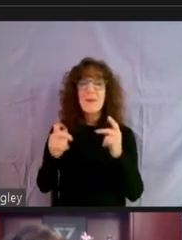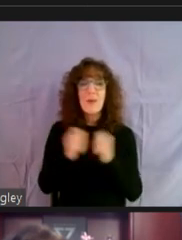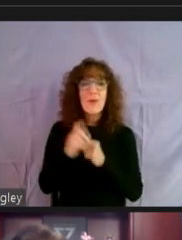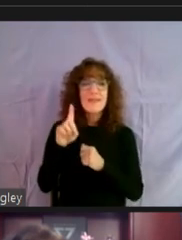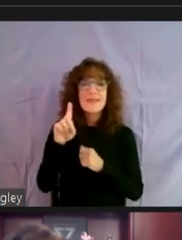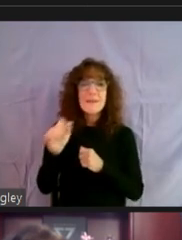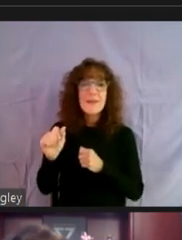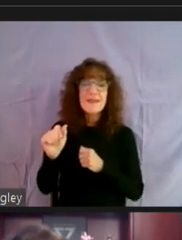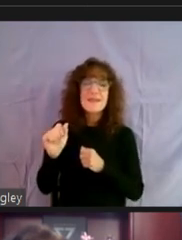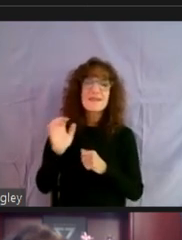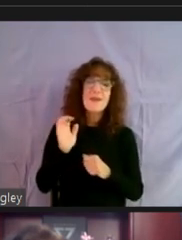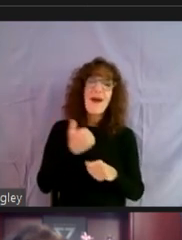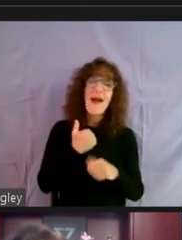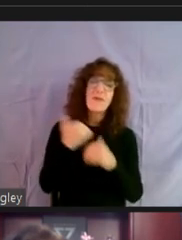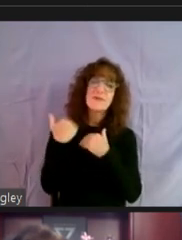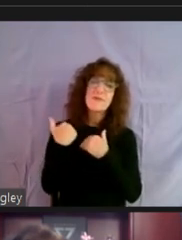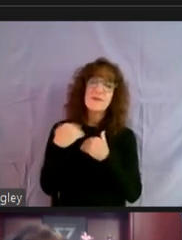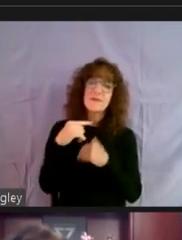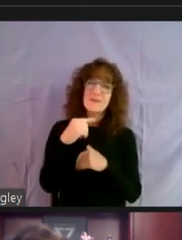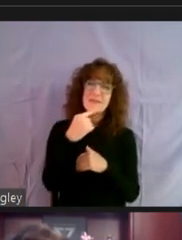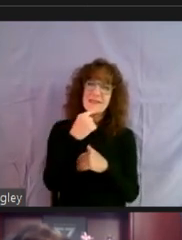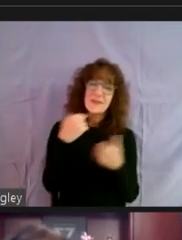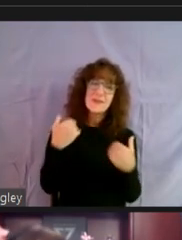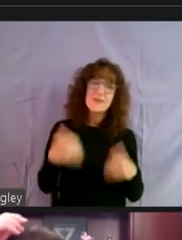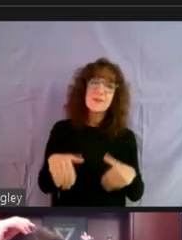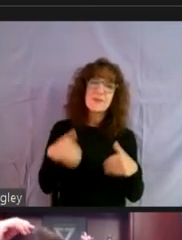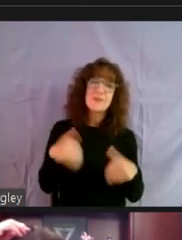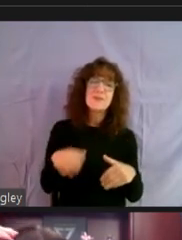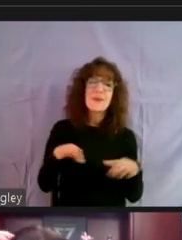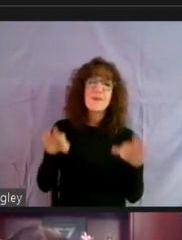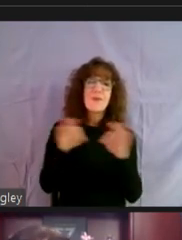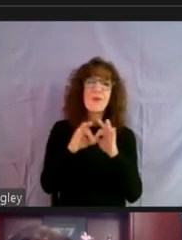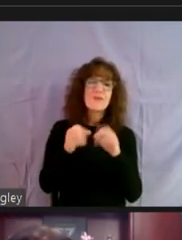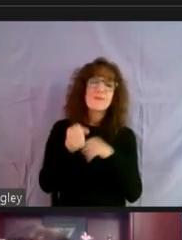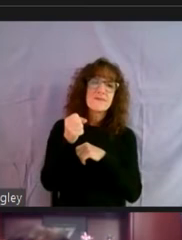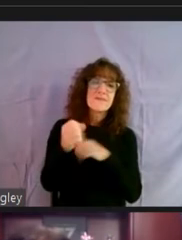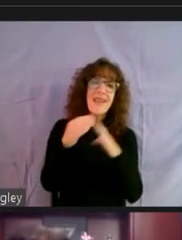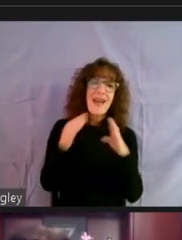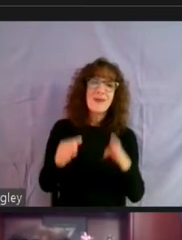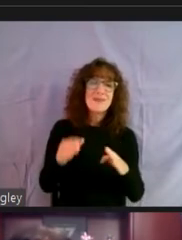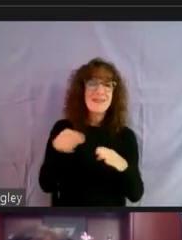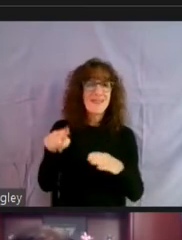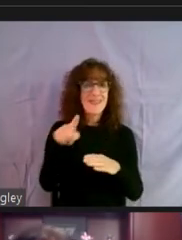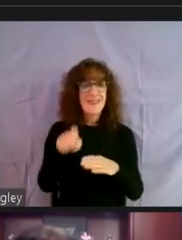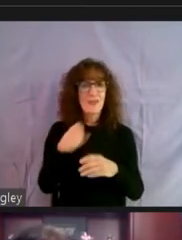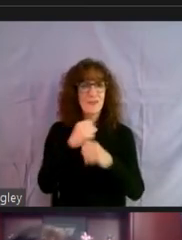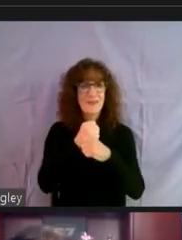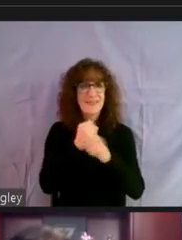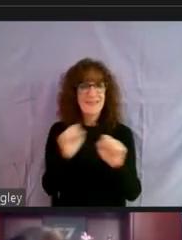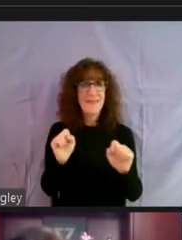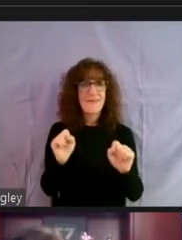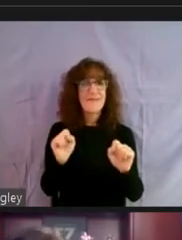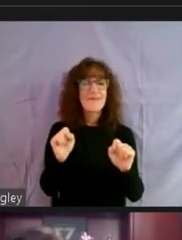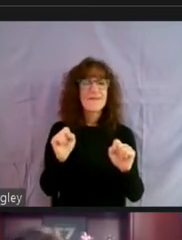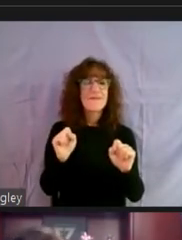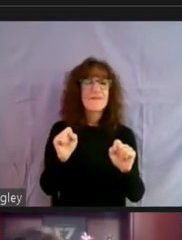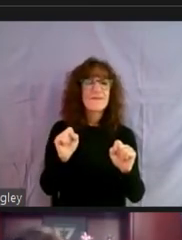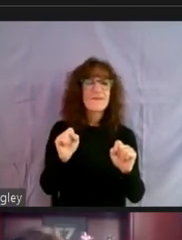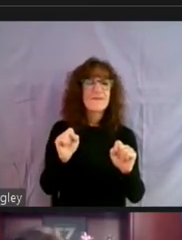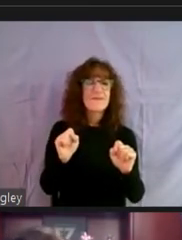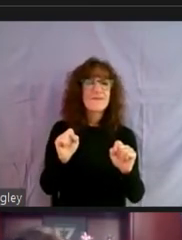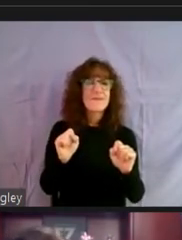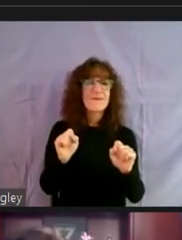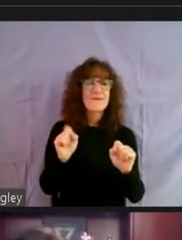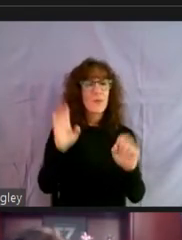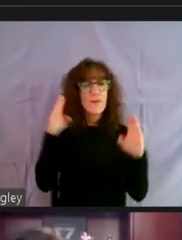our responsibility to house our residents and, um, and keep them safe. I mean, that, that has been, um, you know, what our